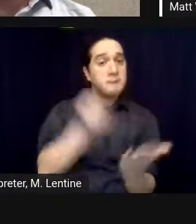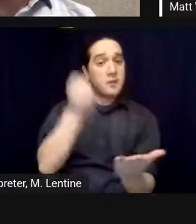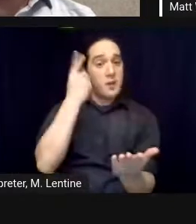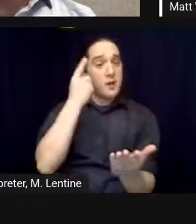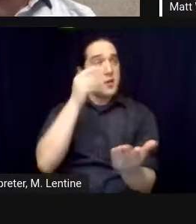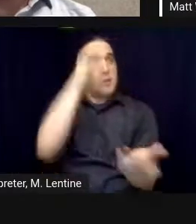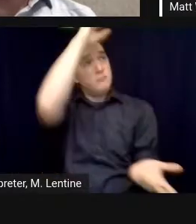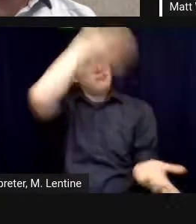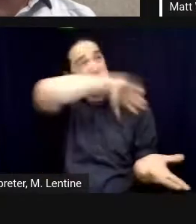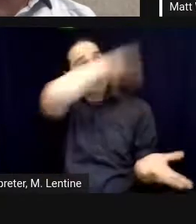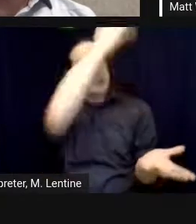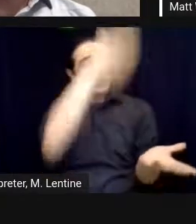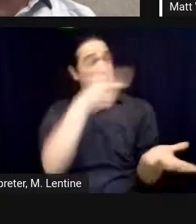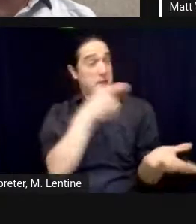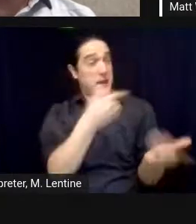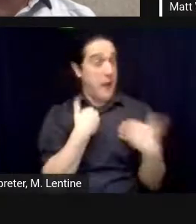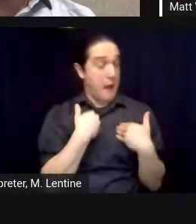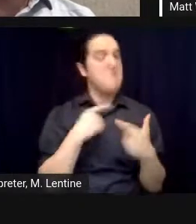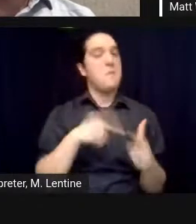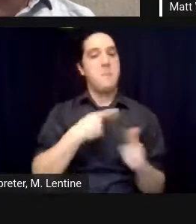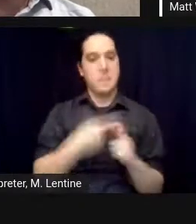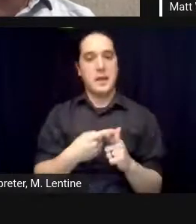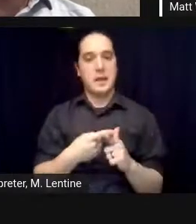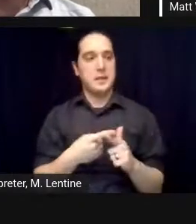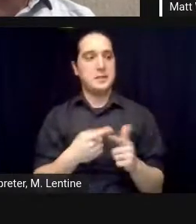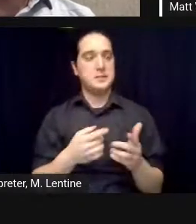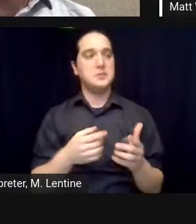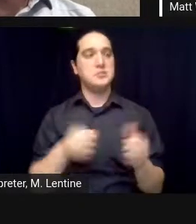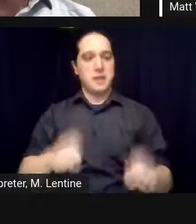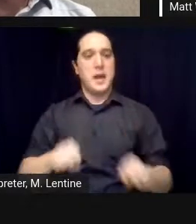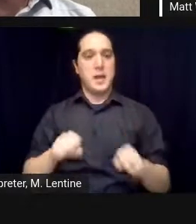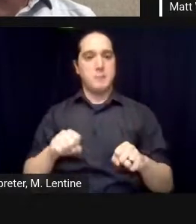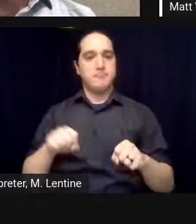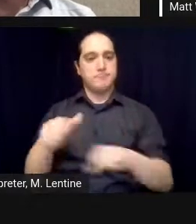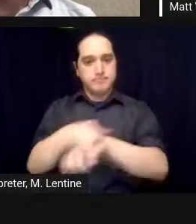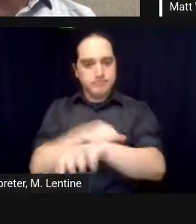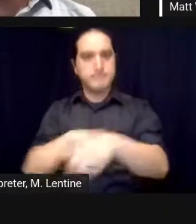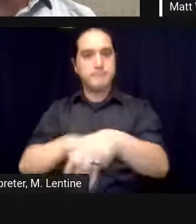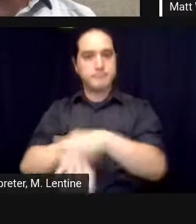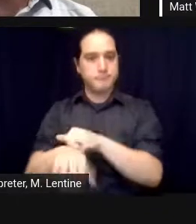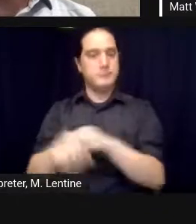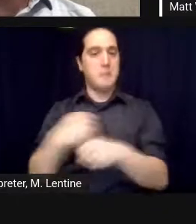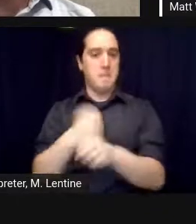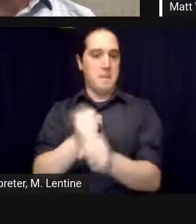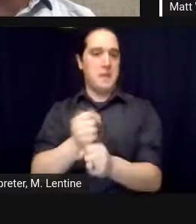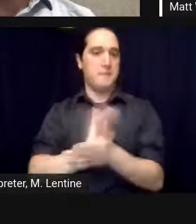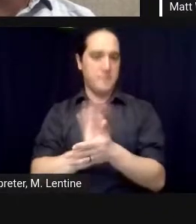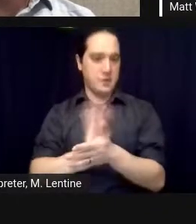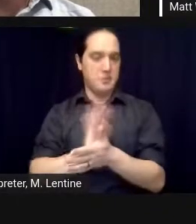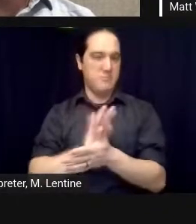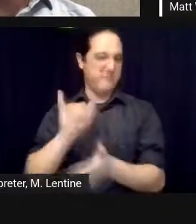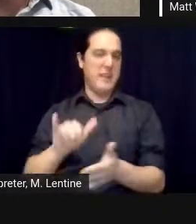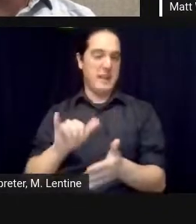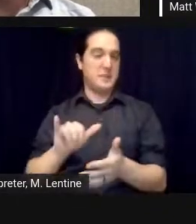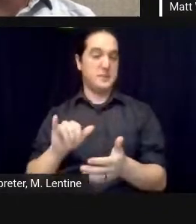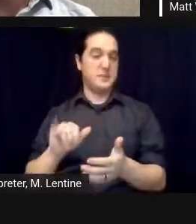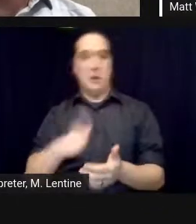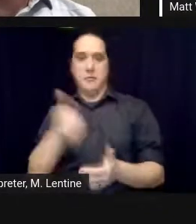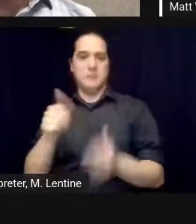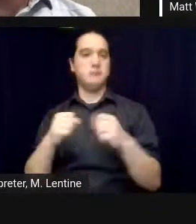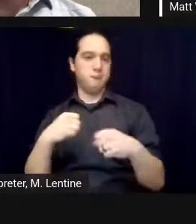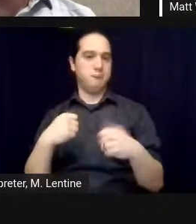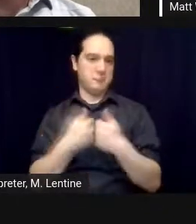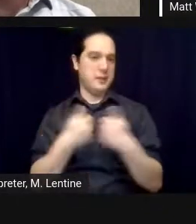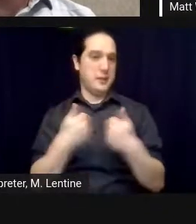uh the lessons learned my my goodness that's why i keep writing books about it because it was such an amazing experience